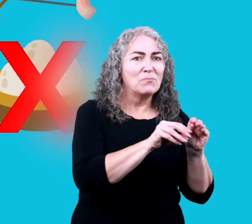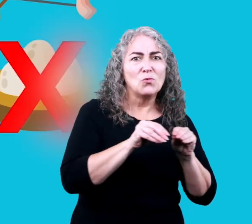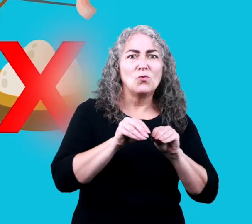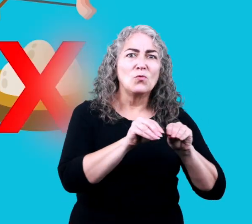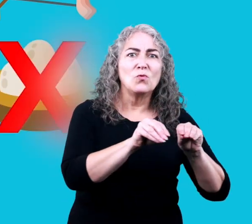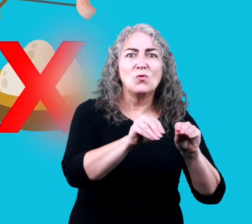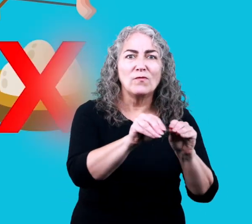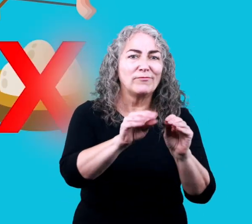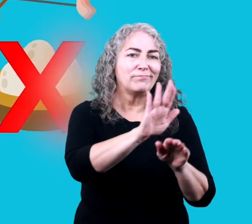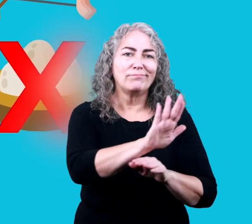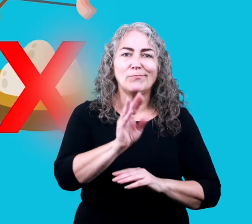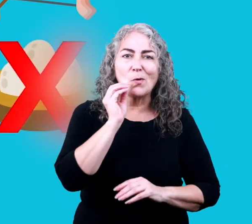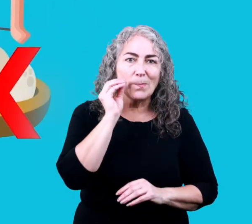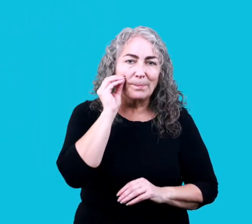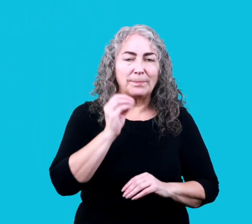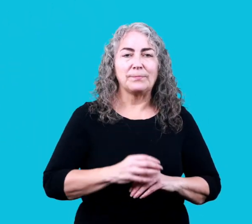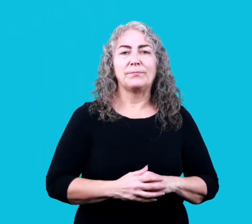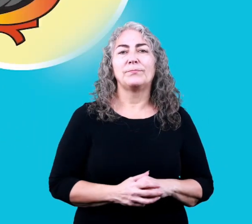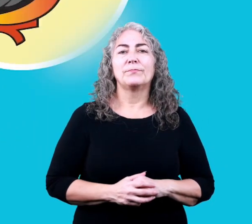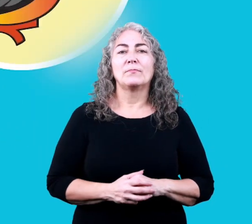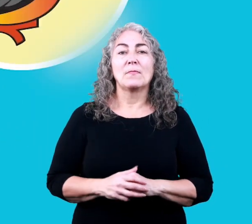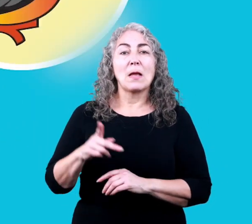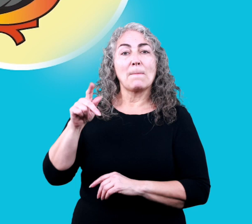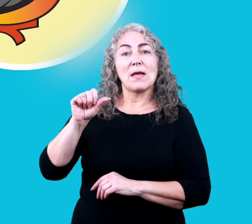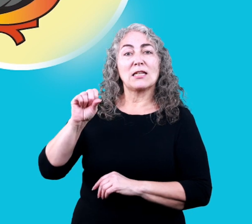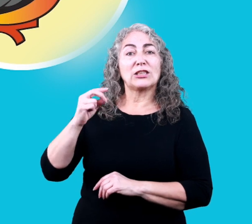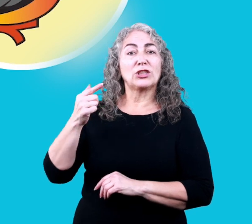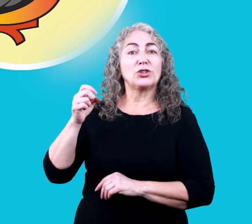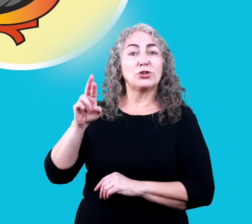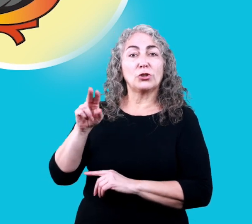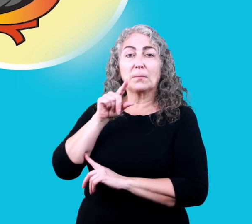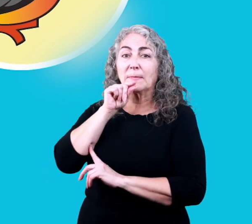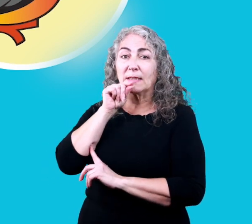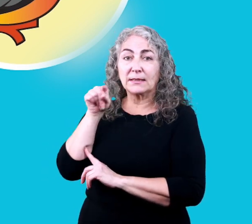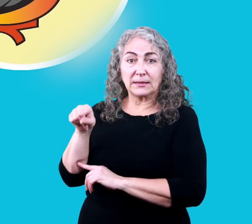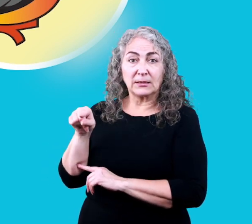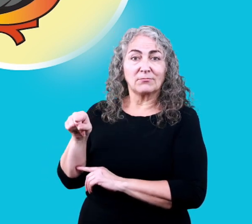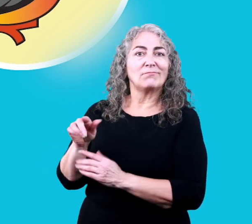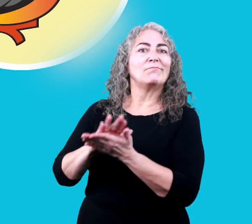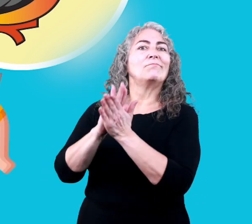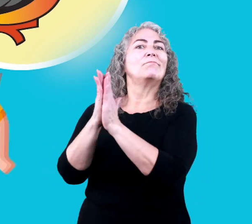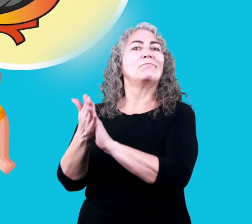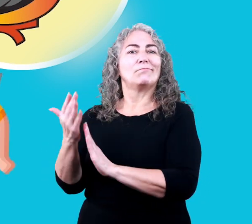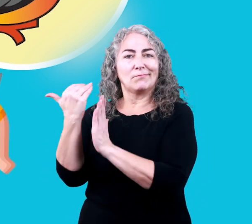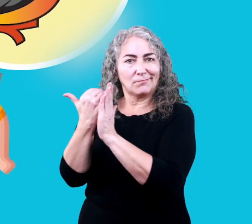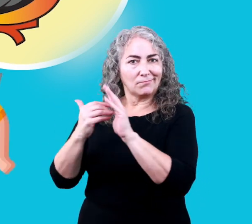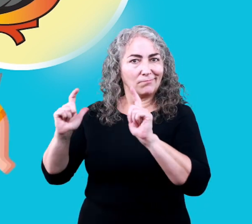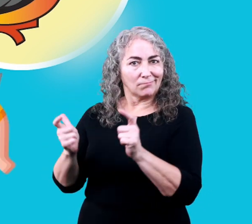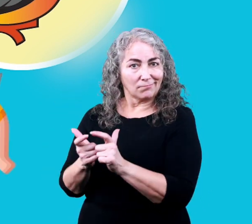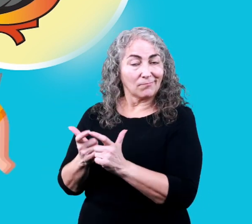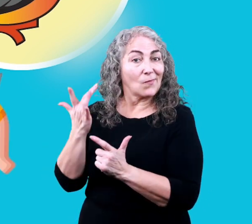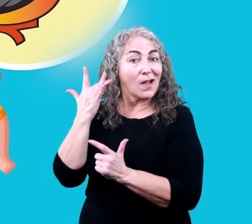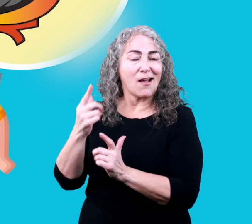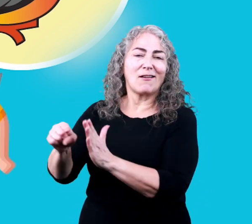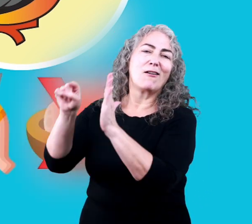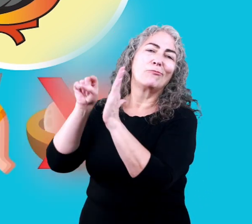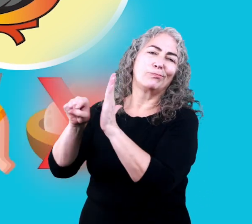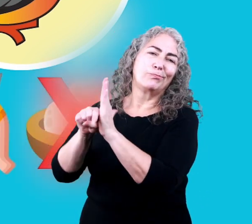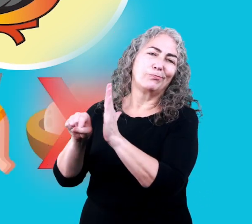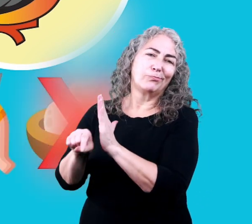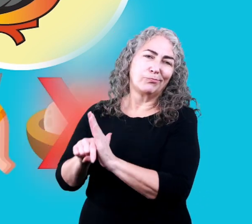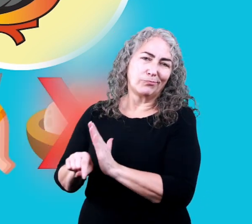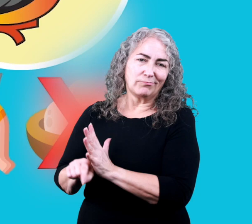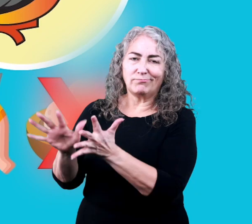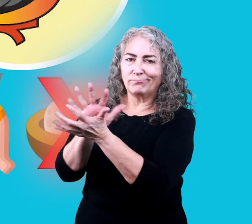moved into its habitat the passenger pigeon also became extinct because of over hunting along